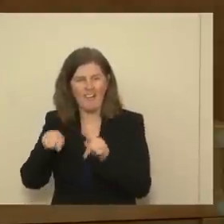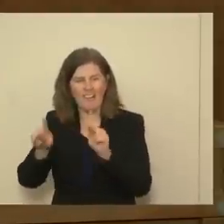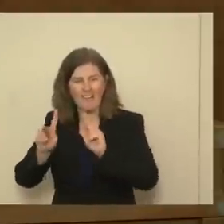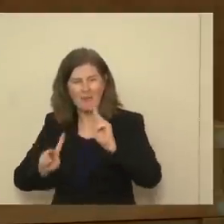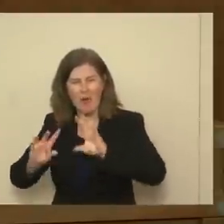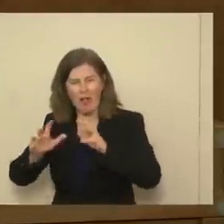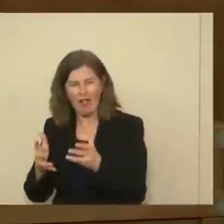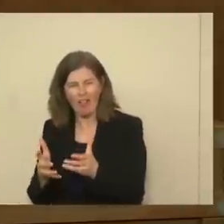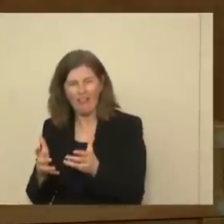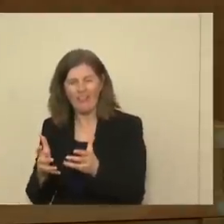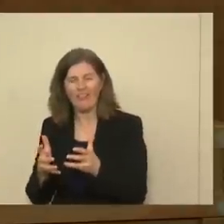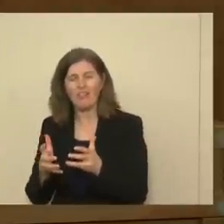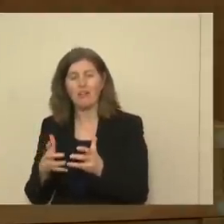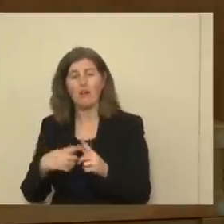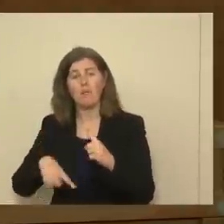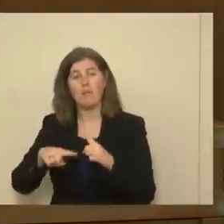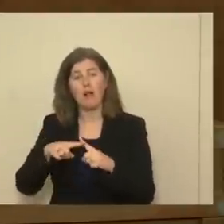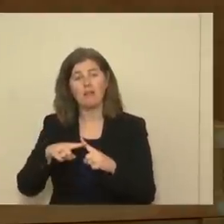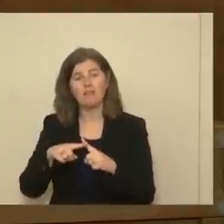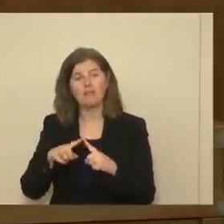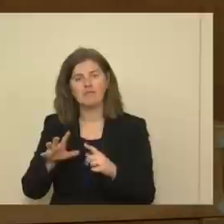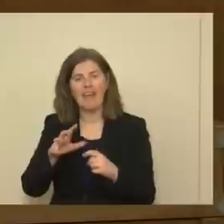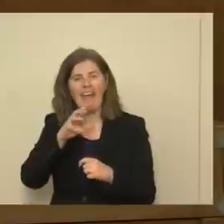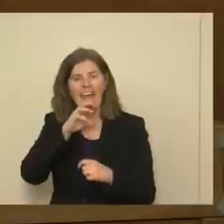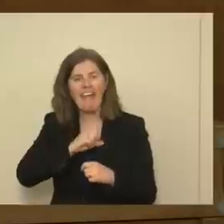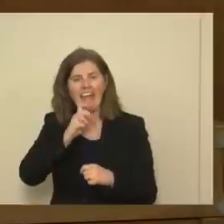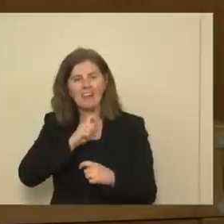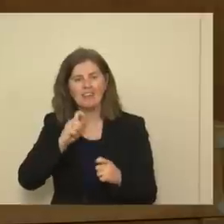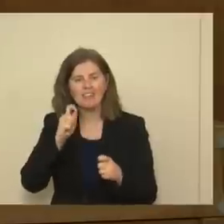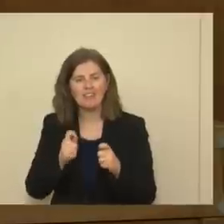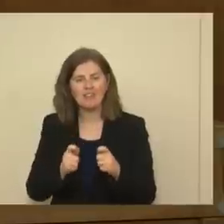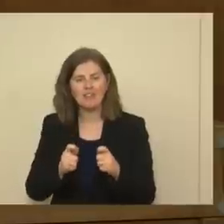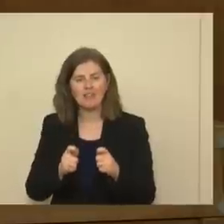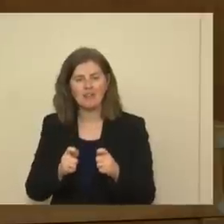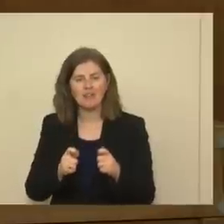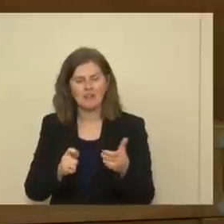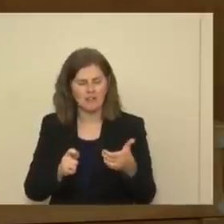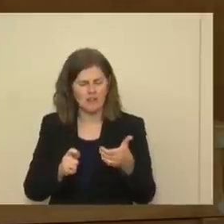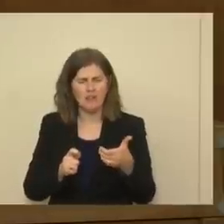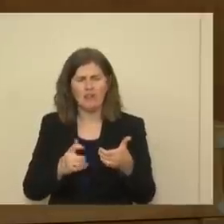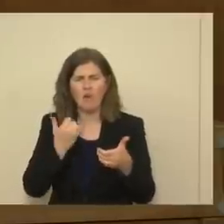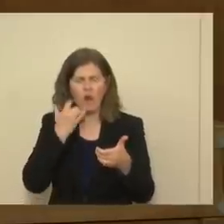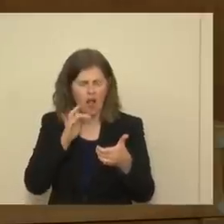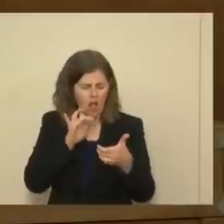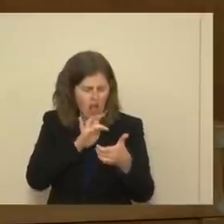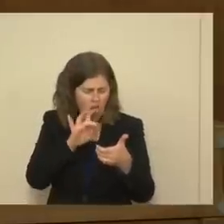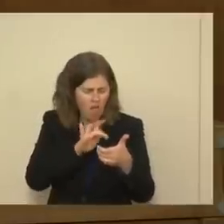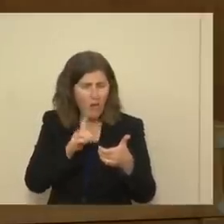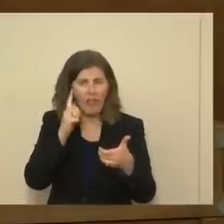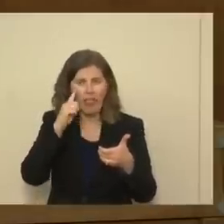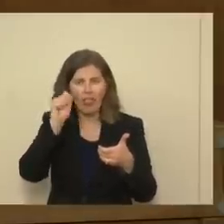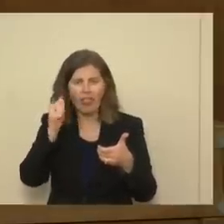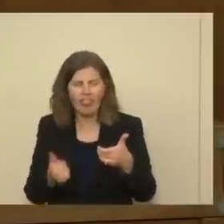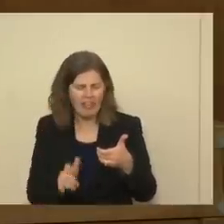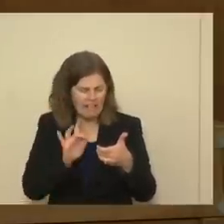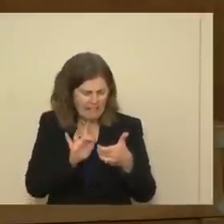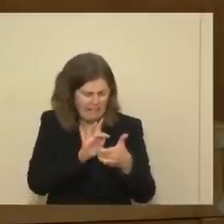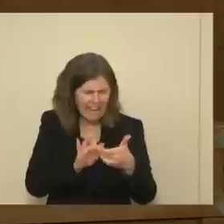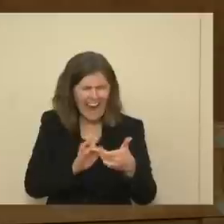And then there's the changes in aging where dialing your phone can even be tricky with decreased vision.